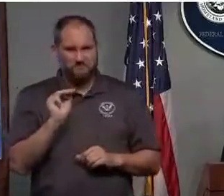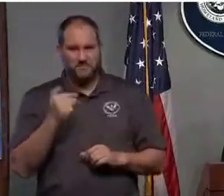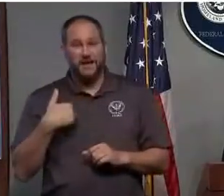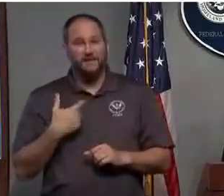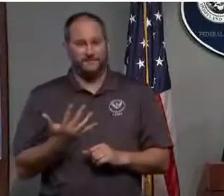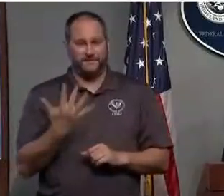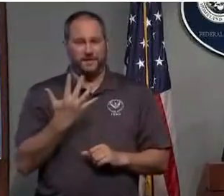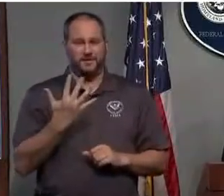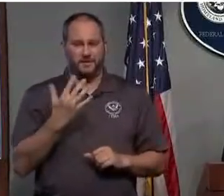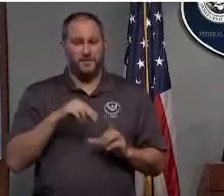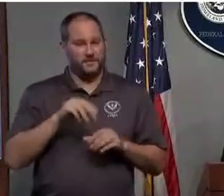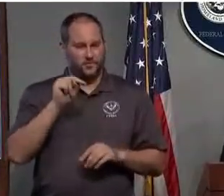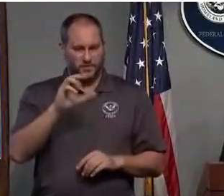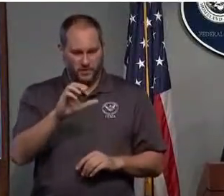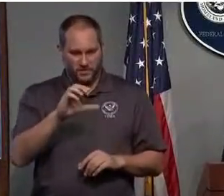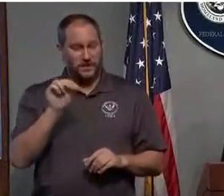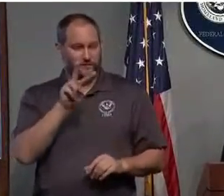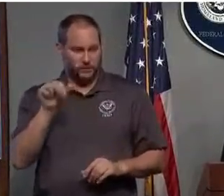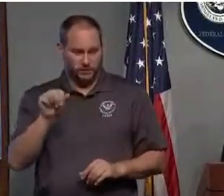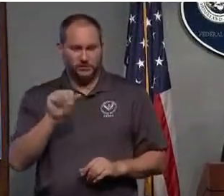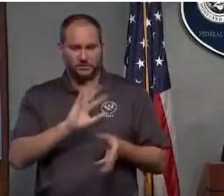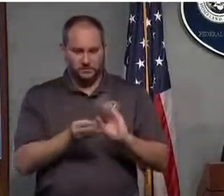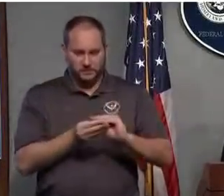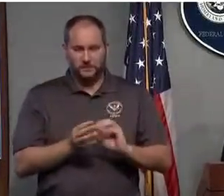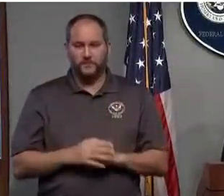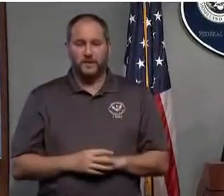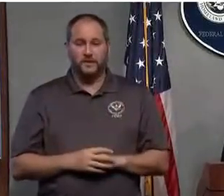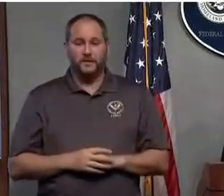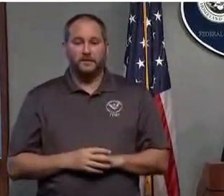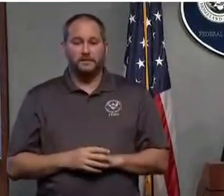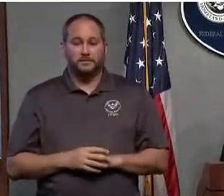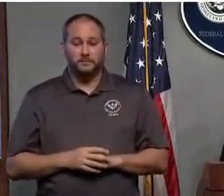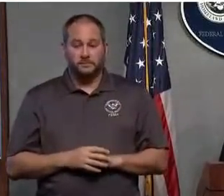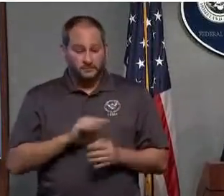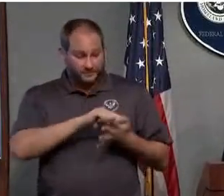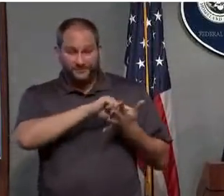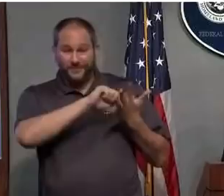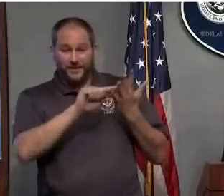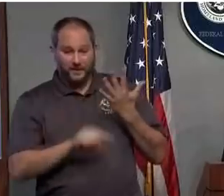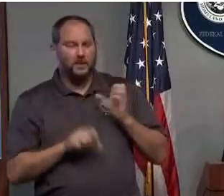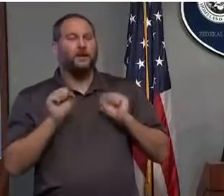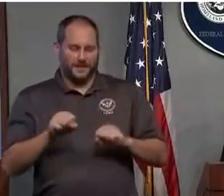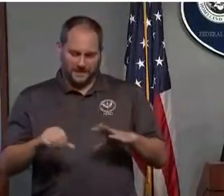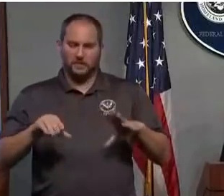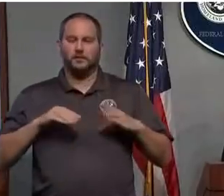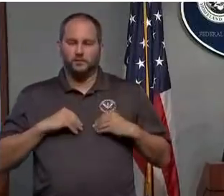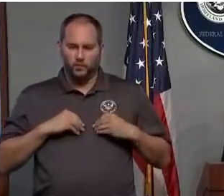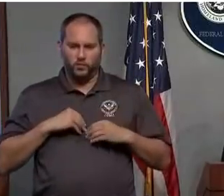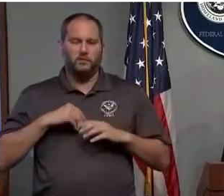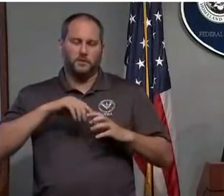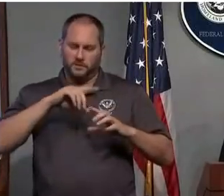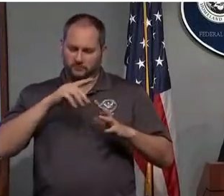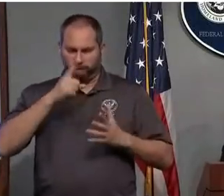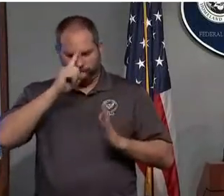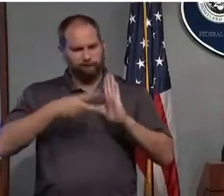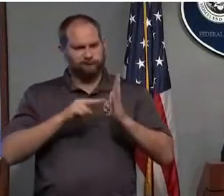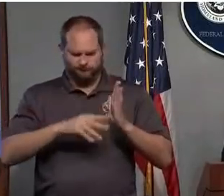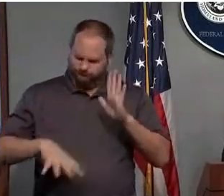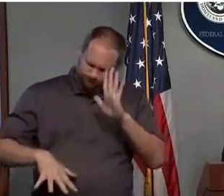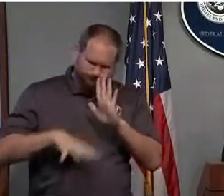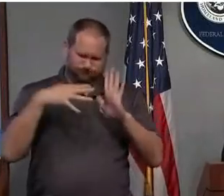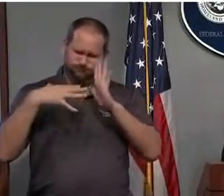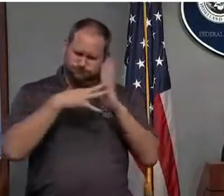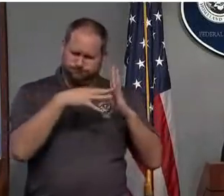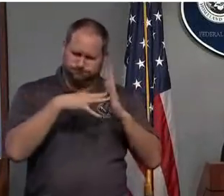sufficient capacity to receive the amount of rainfall based upon the prediction and also the projected